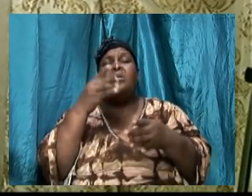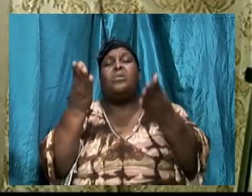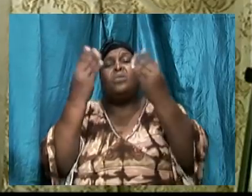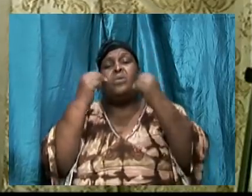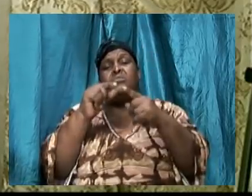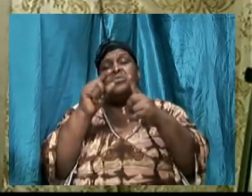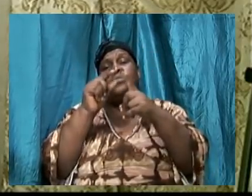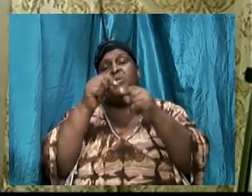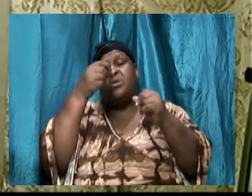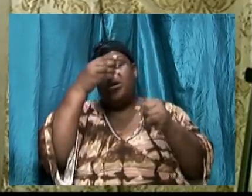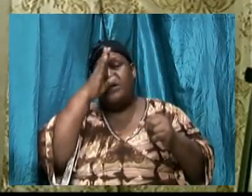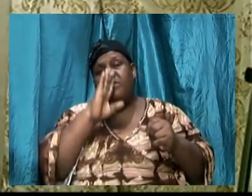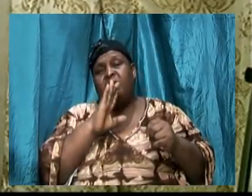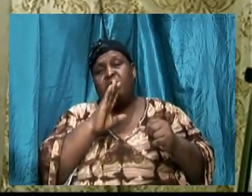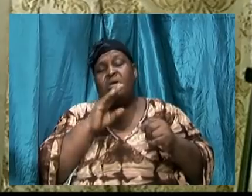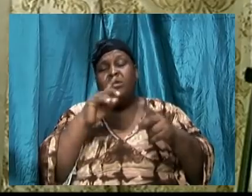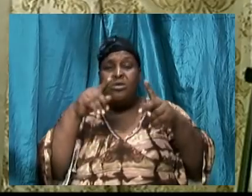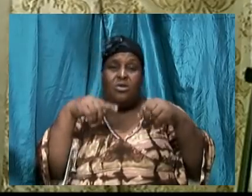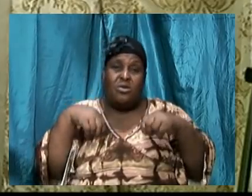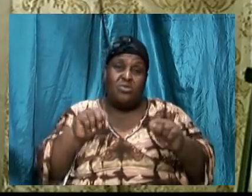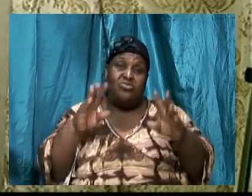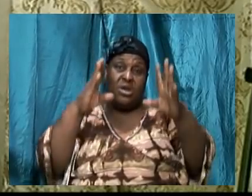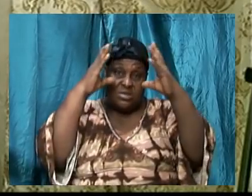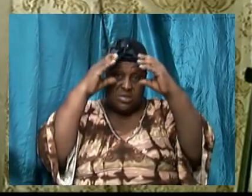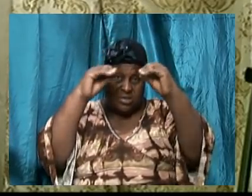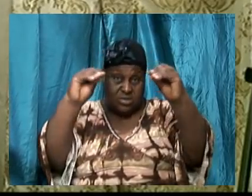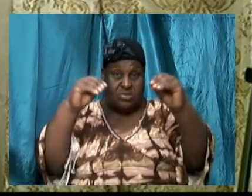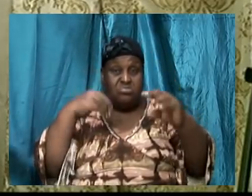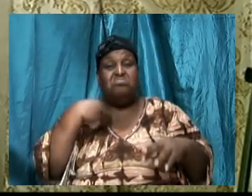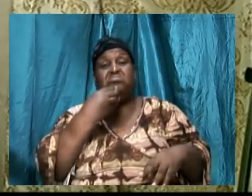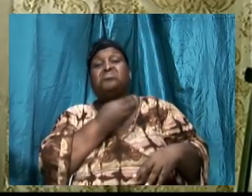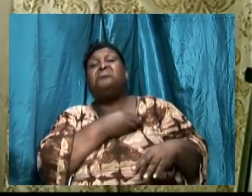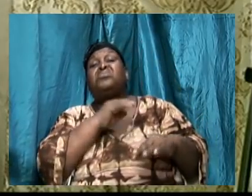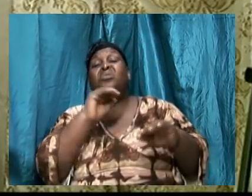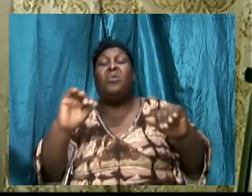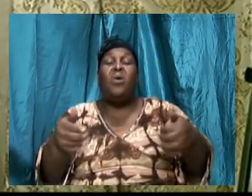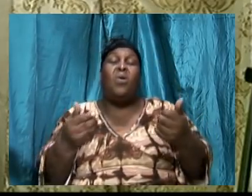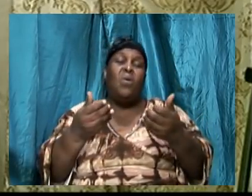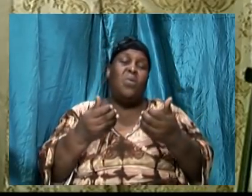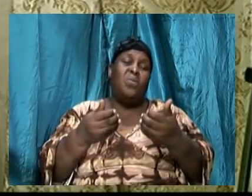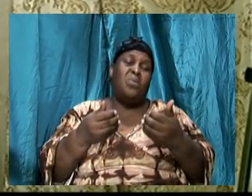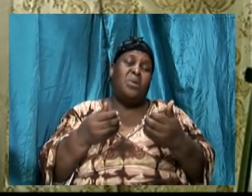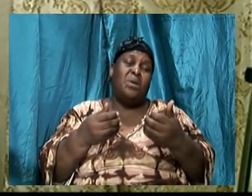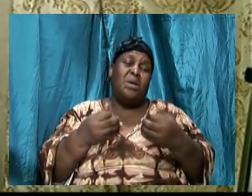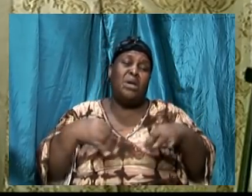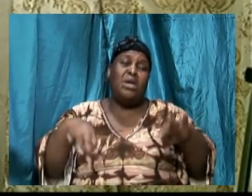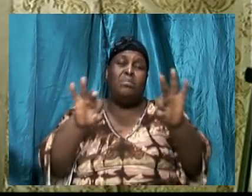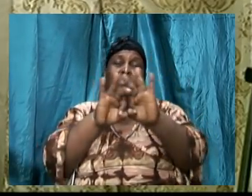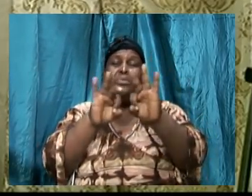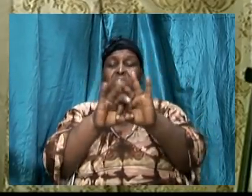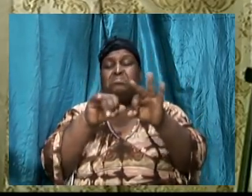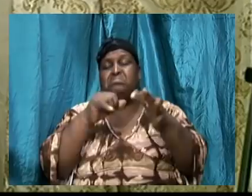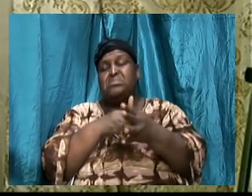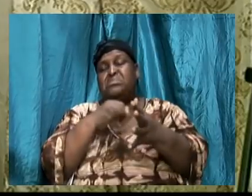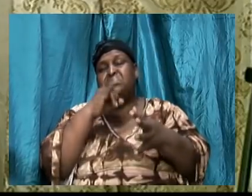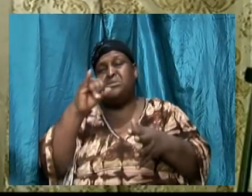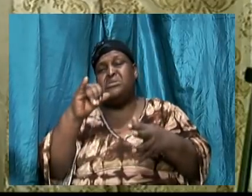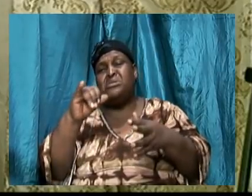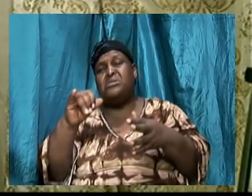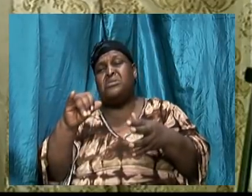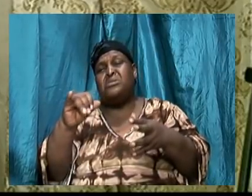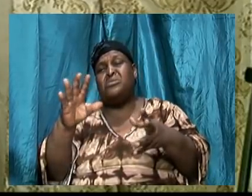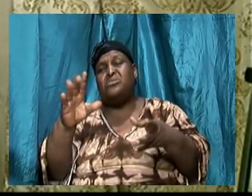present to us how important it is that we embrace this word. We